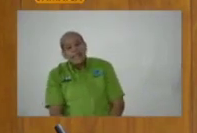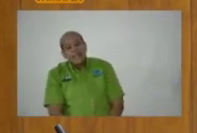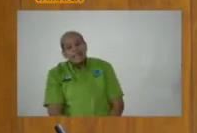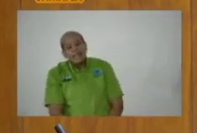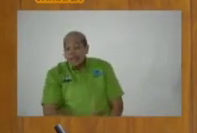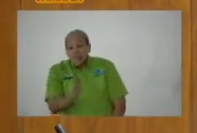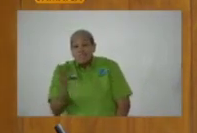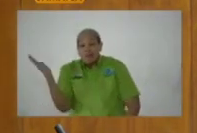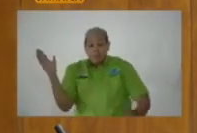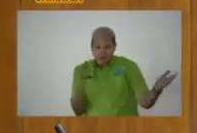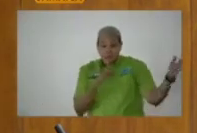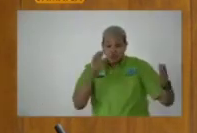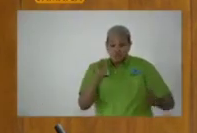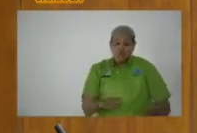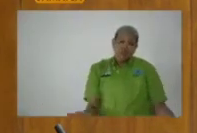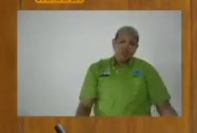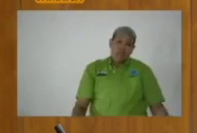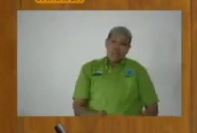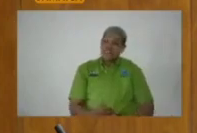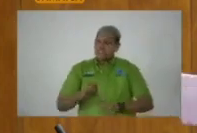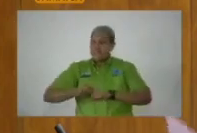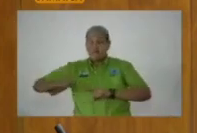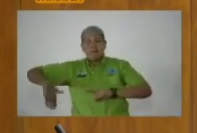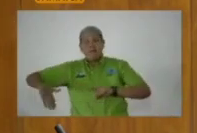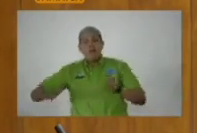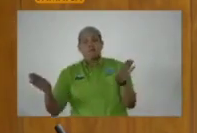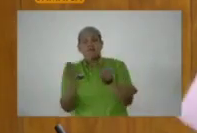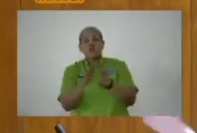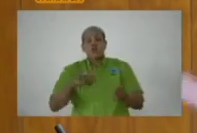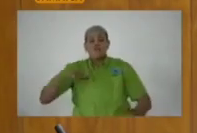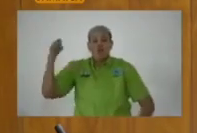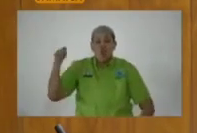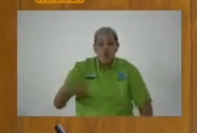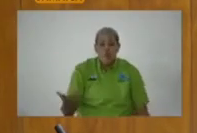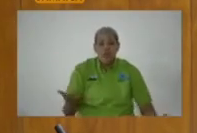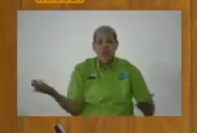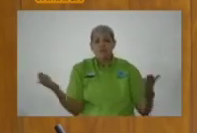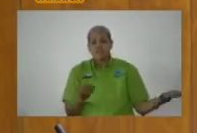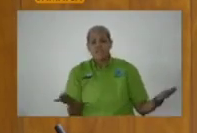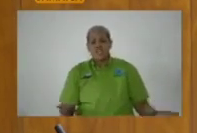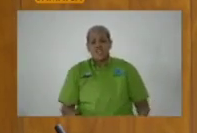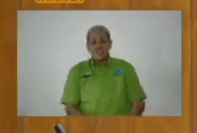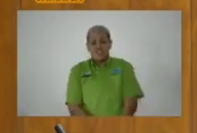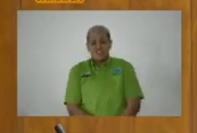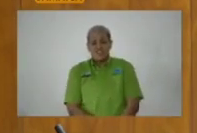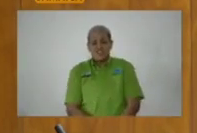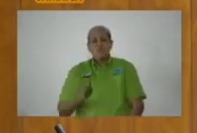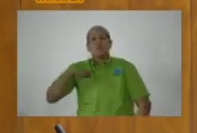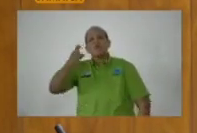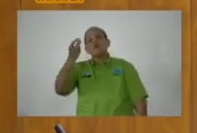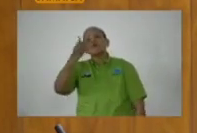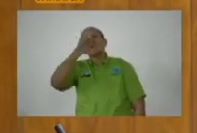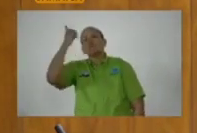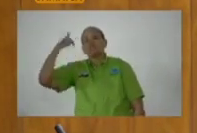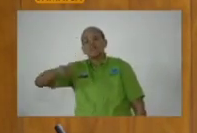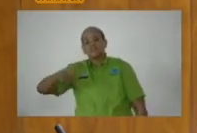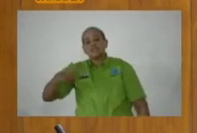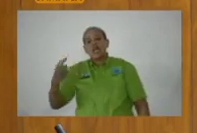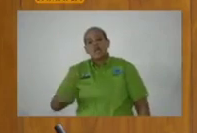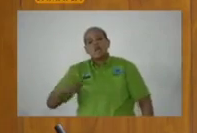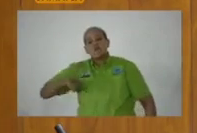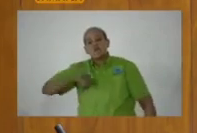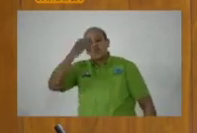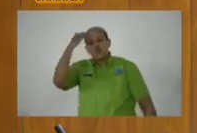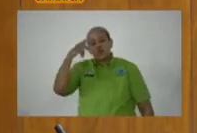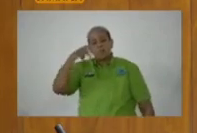never planned to bring it here. Parliament adjourned and we have to come back and you come bring it here. Yeah. We must do better than this. We